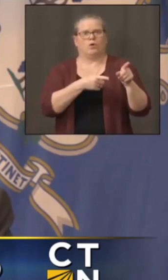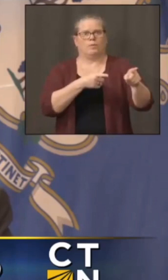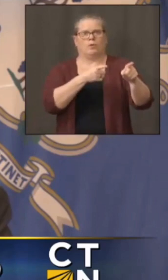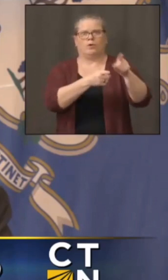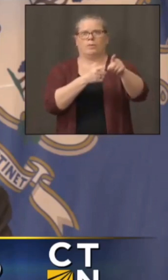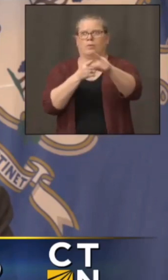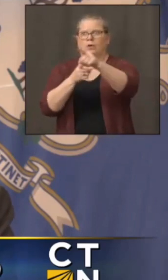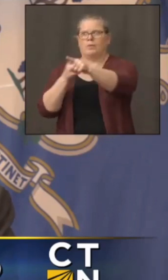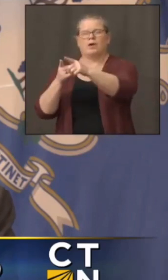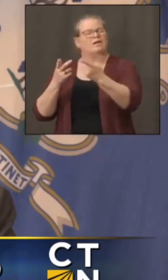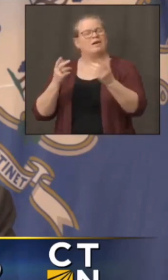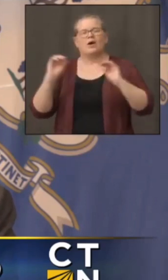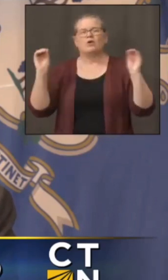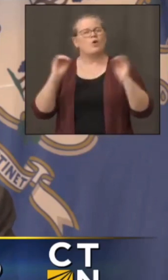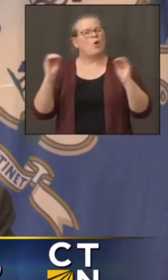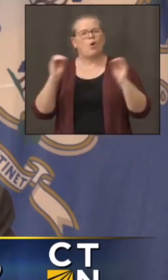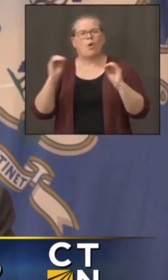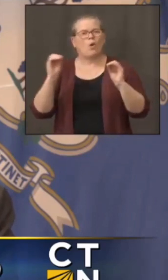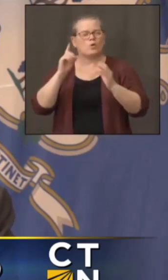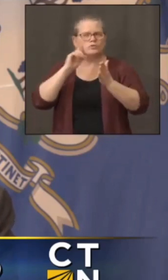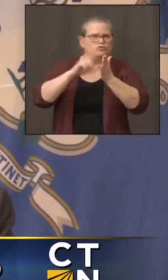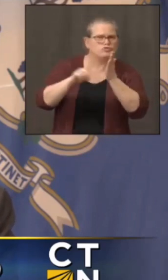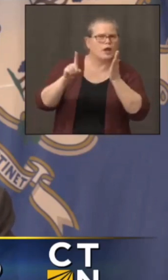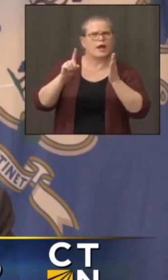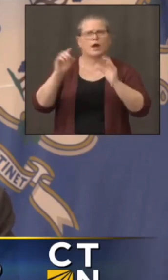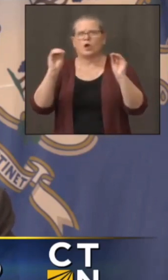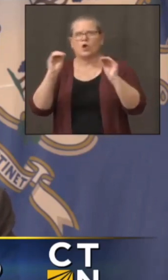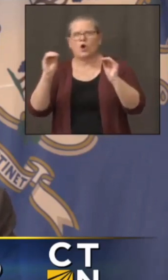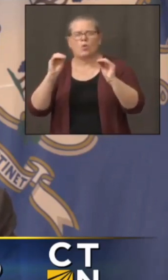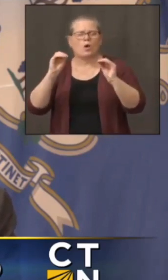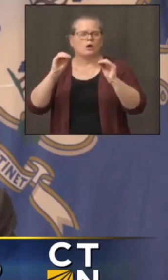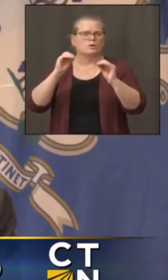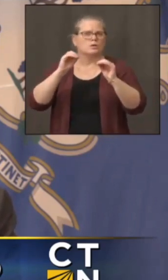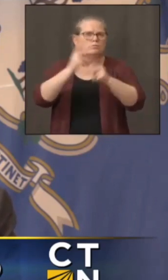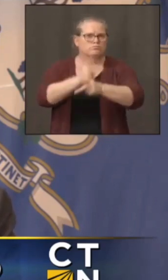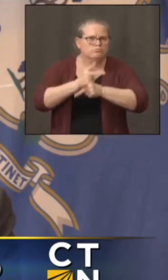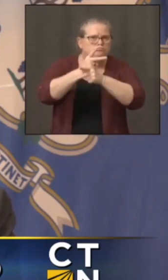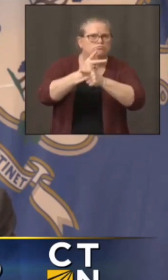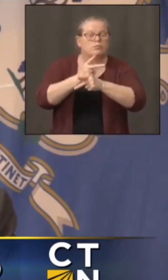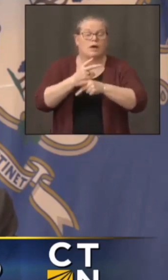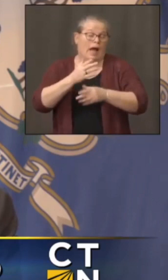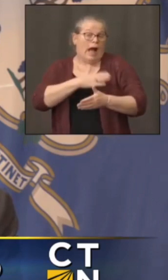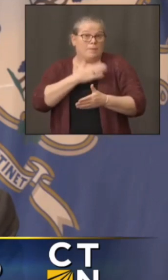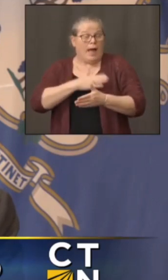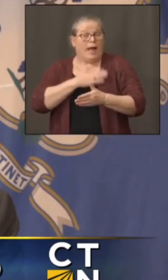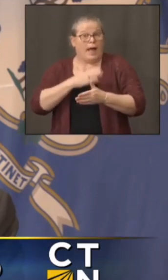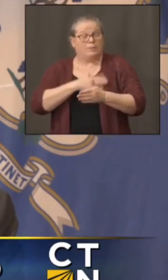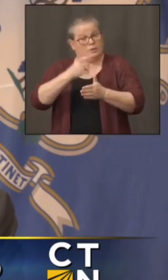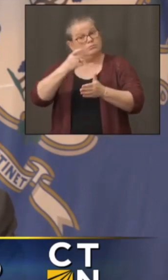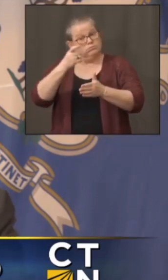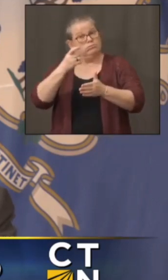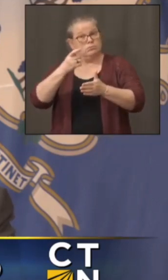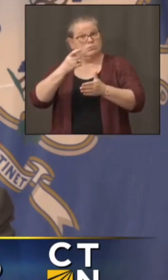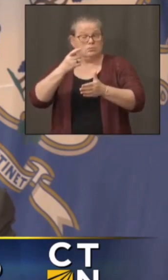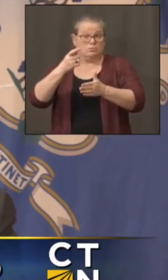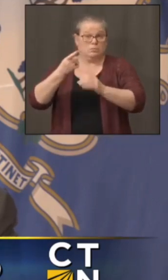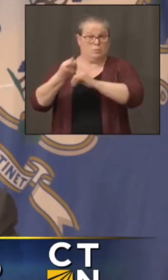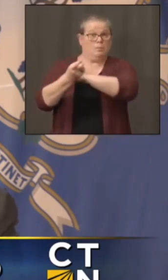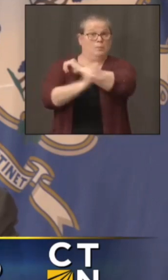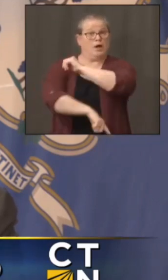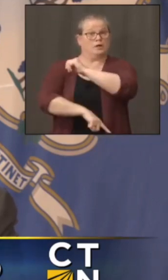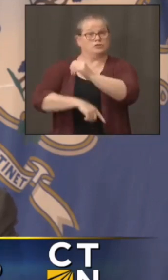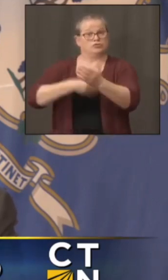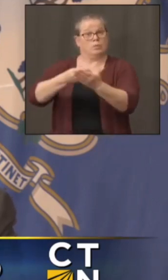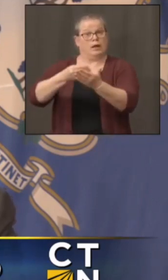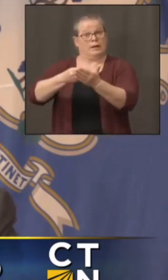i'm glad they're going to pay a penalty sue in terms of uh this particular incident but i think we have to look at this health care system and see what we can do to